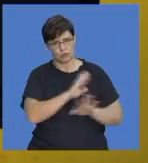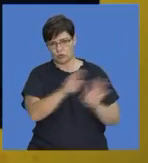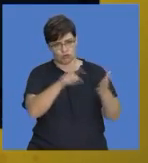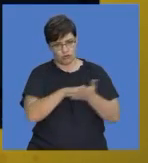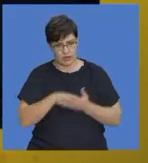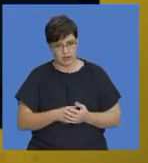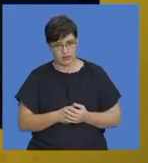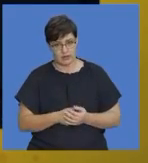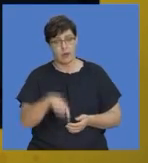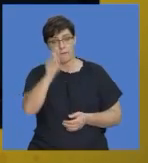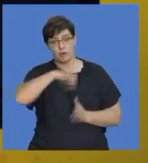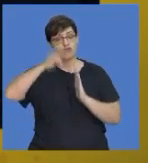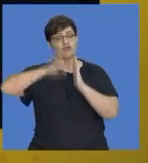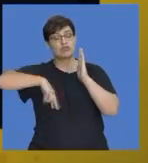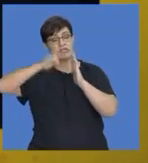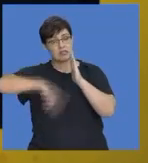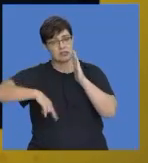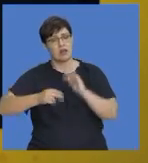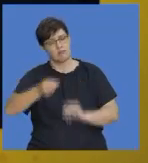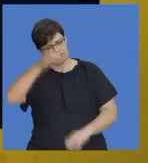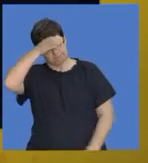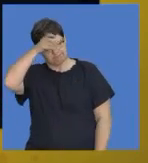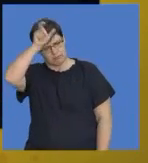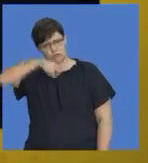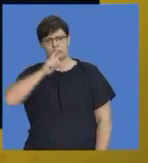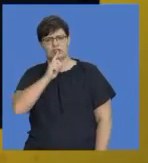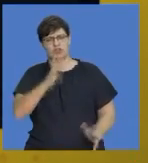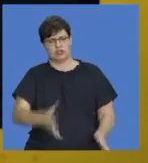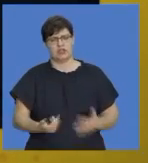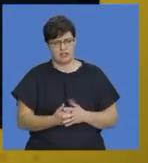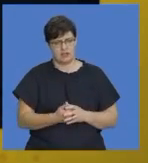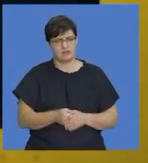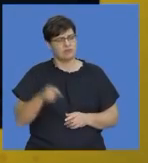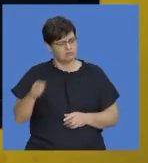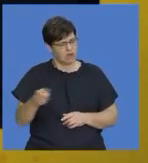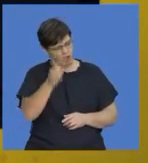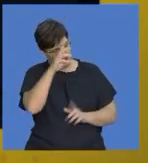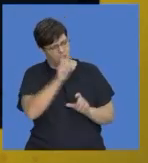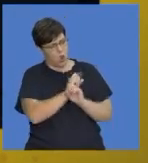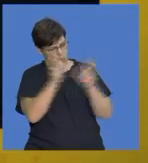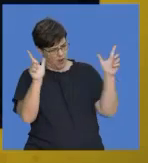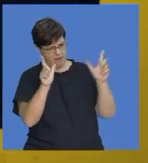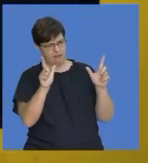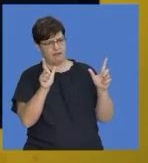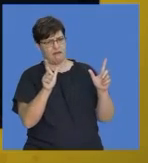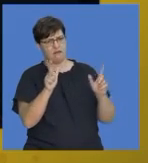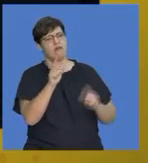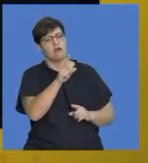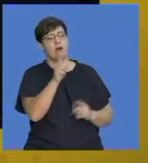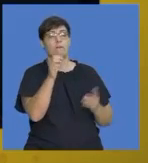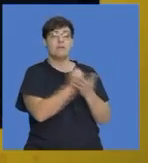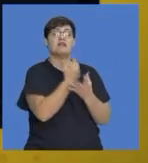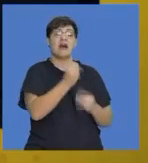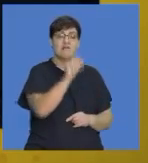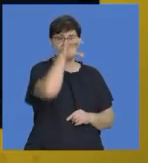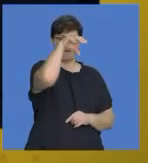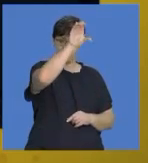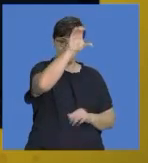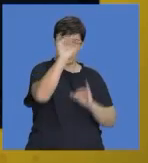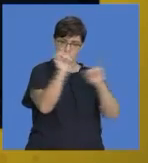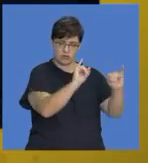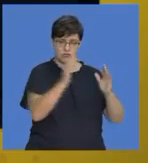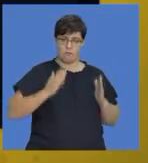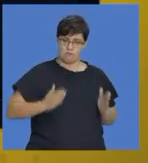the person reading your essay is an experienced teacher. So, the teacher is well aware that you should have an introduction, a body and a